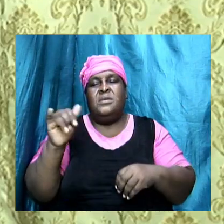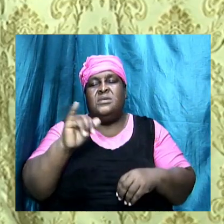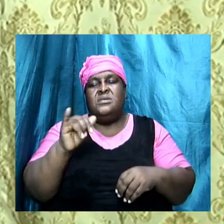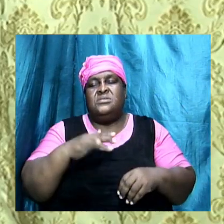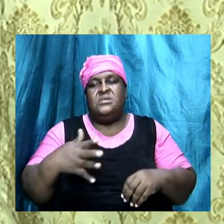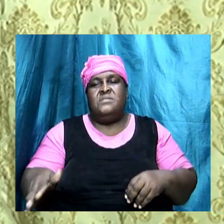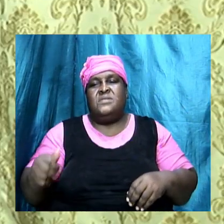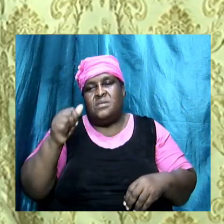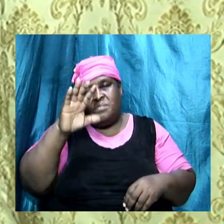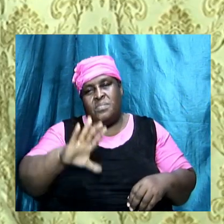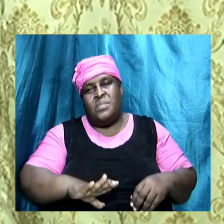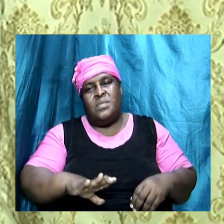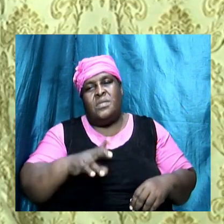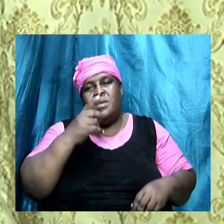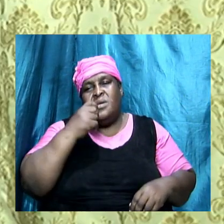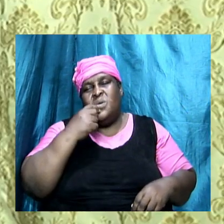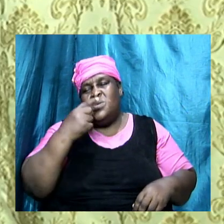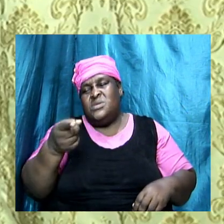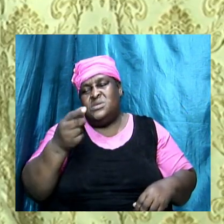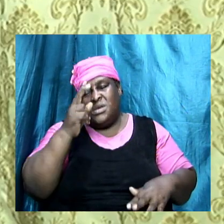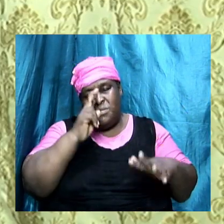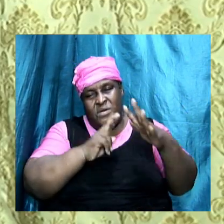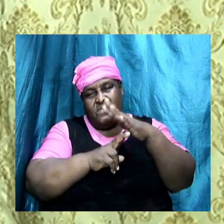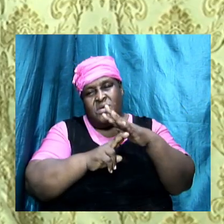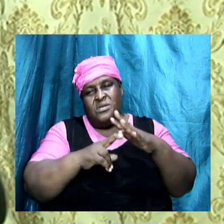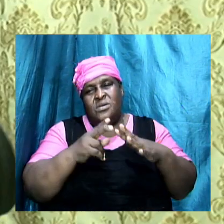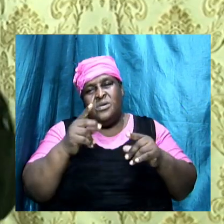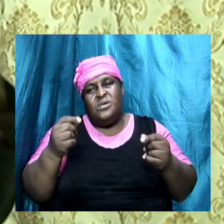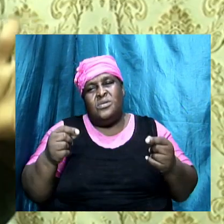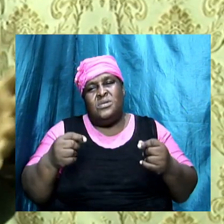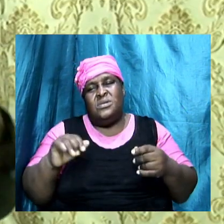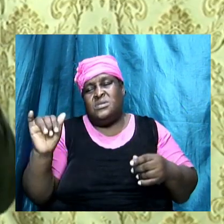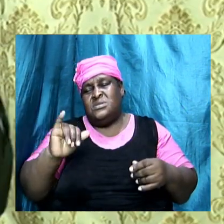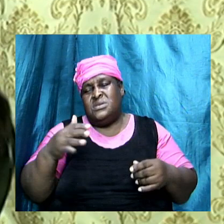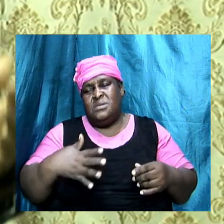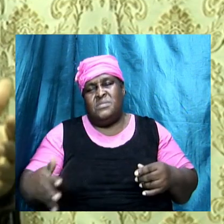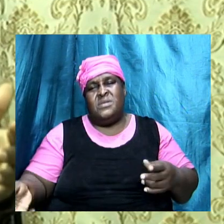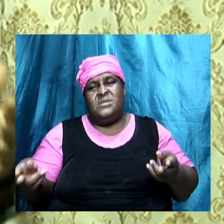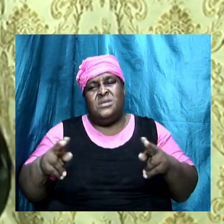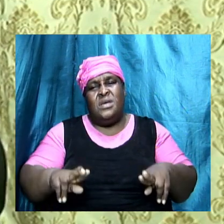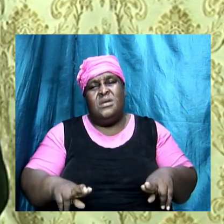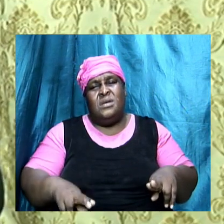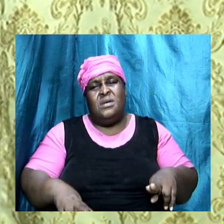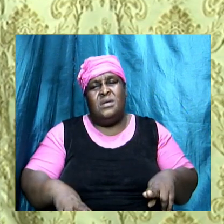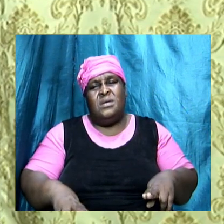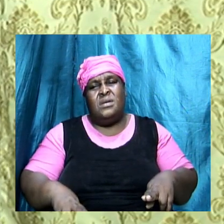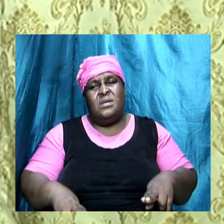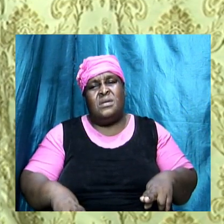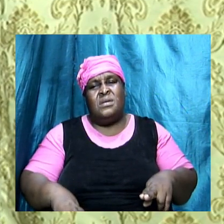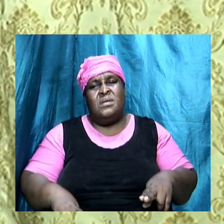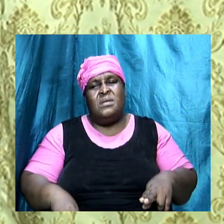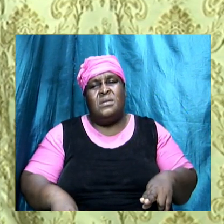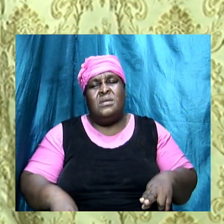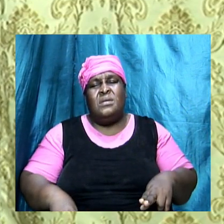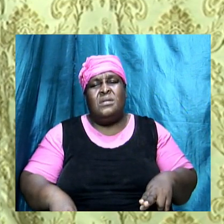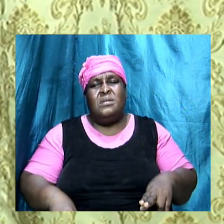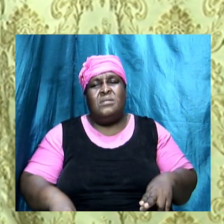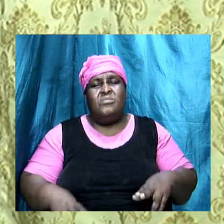men who are saying that they are prophets know are doing it's the same thing that happened that him talked about him said they enrich themselves